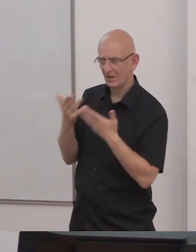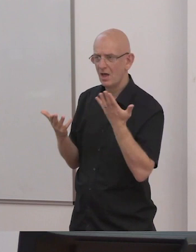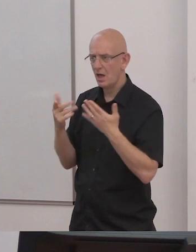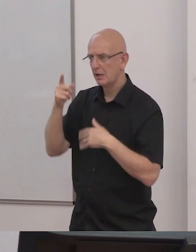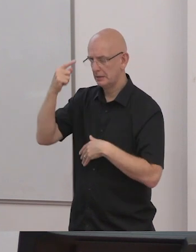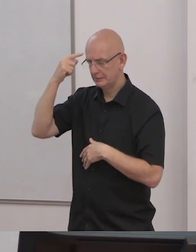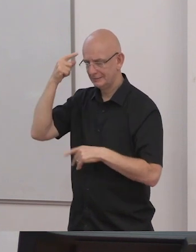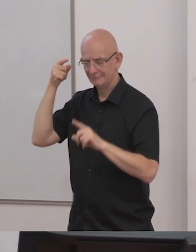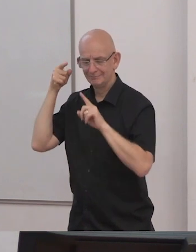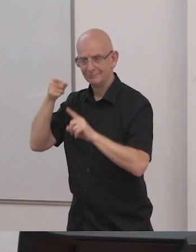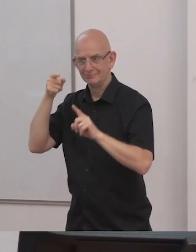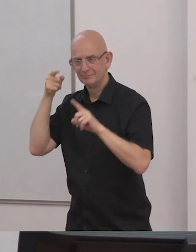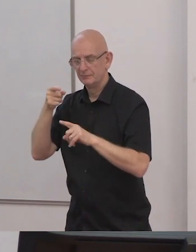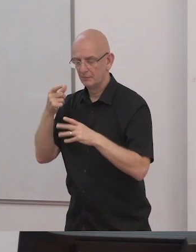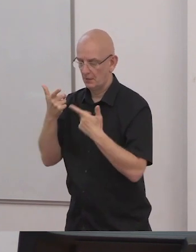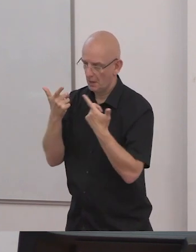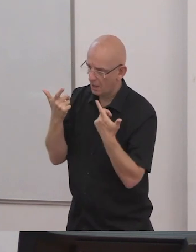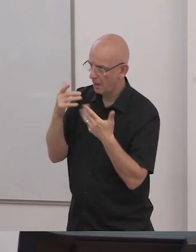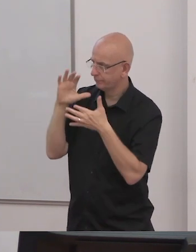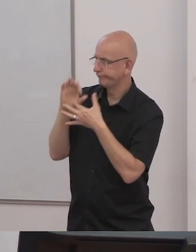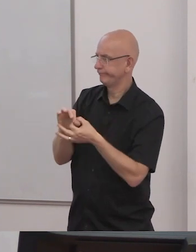special education systems.